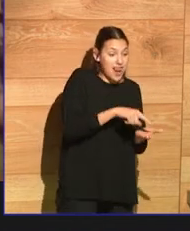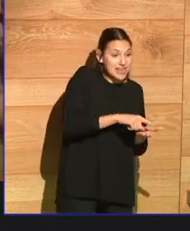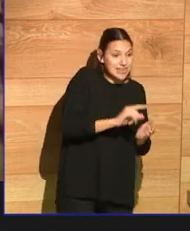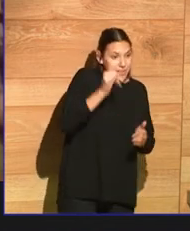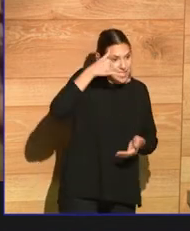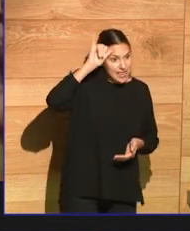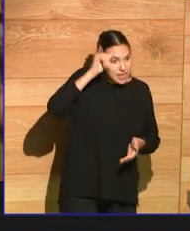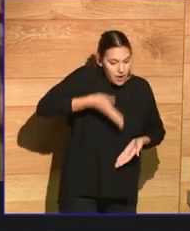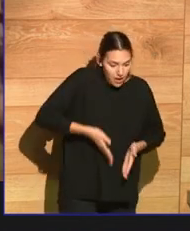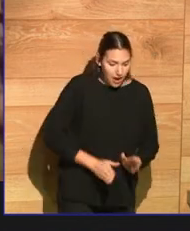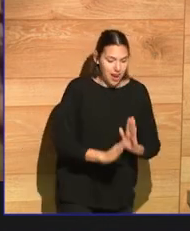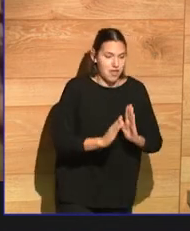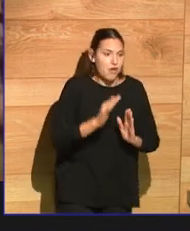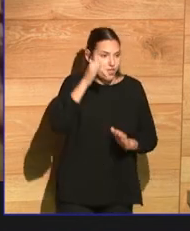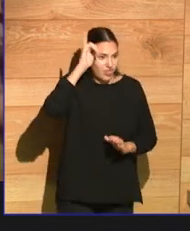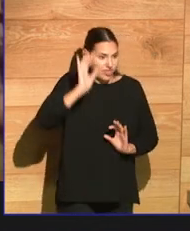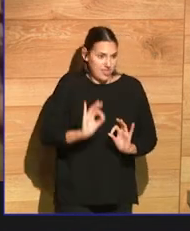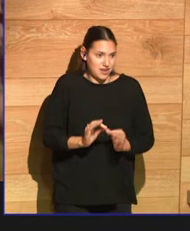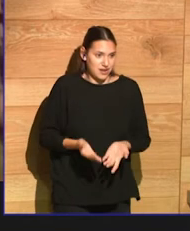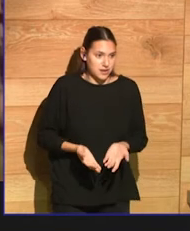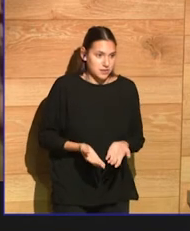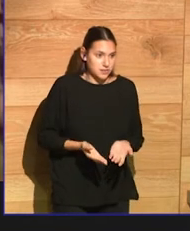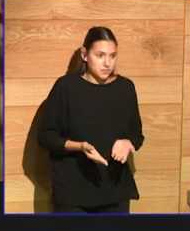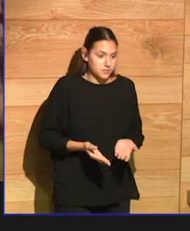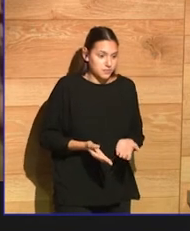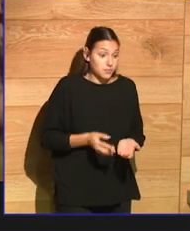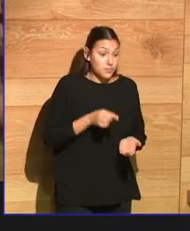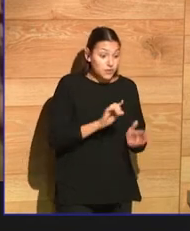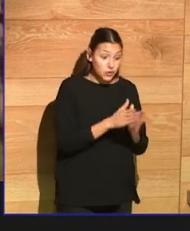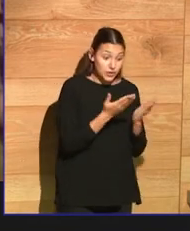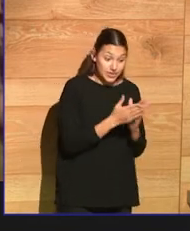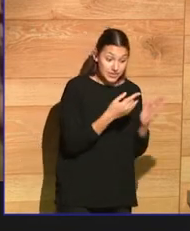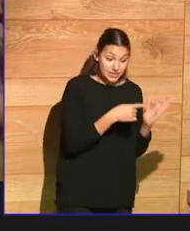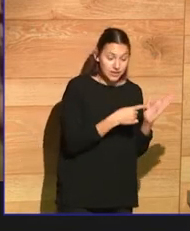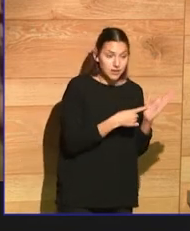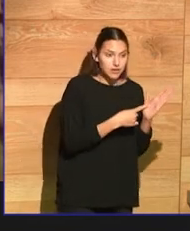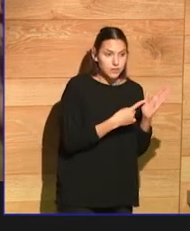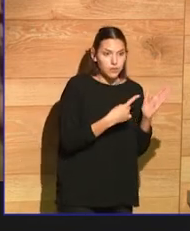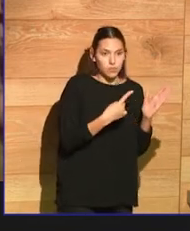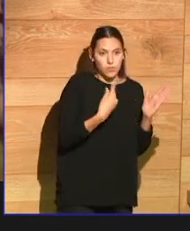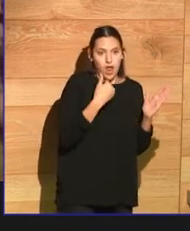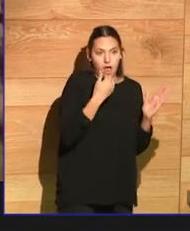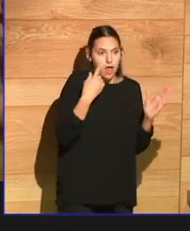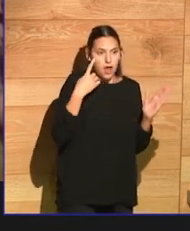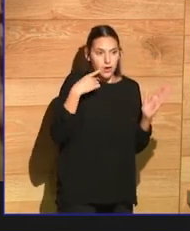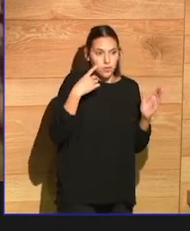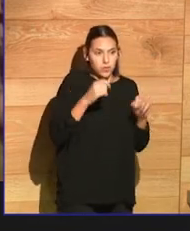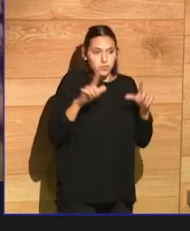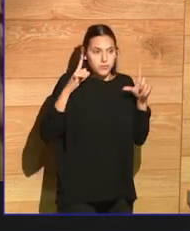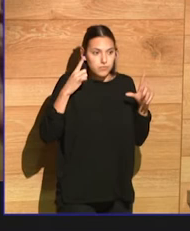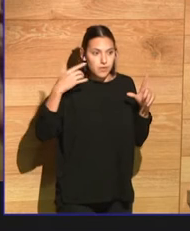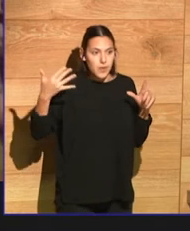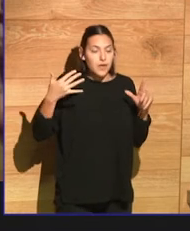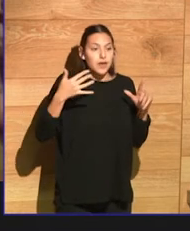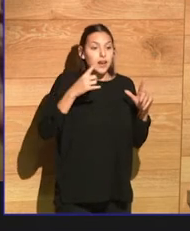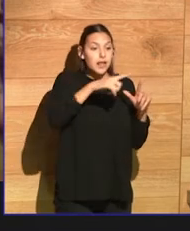way, Ira Levin's book is such a classic, because it allowed people to kind of indirectly take a look